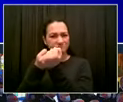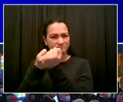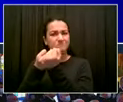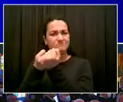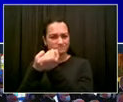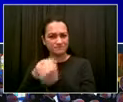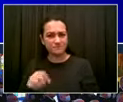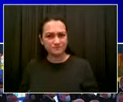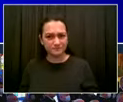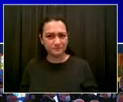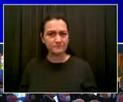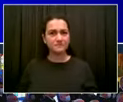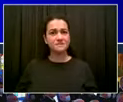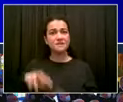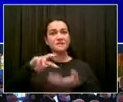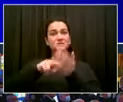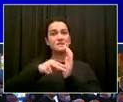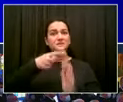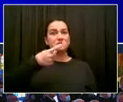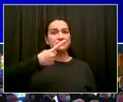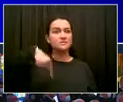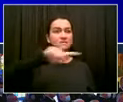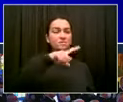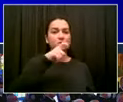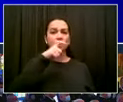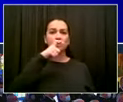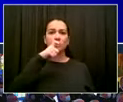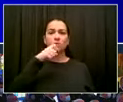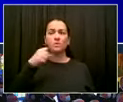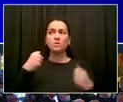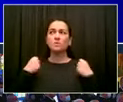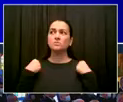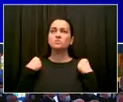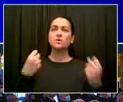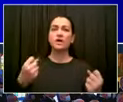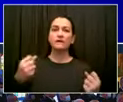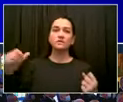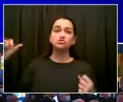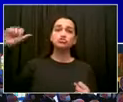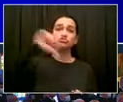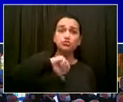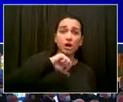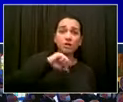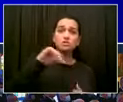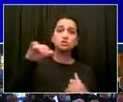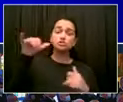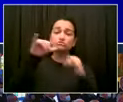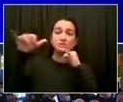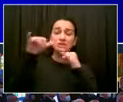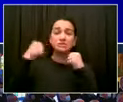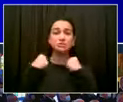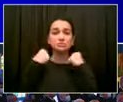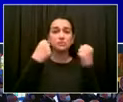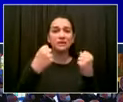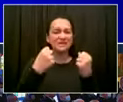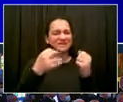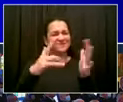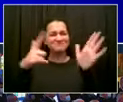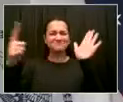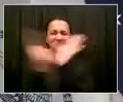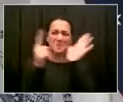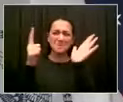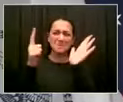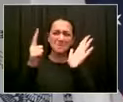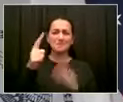about it. The fact is the laws are still too lenient towards those